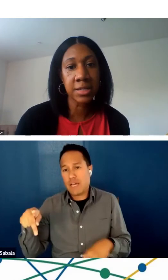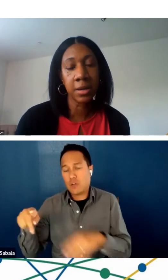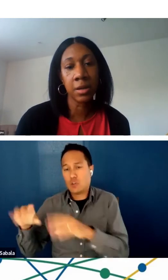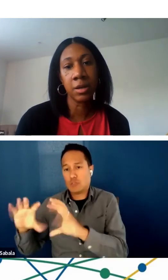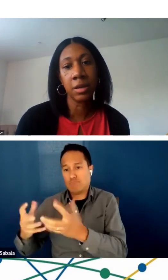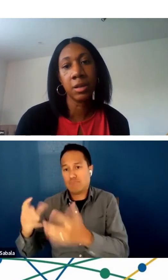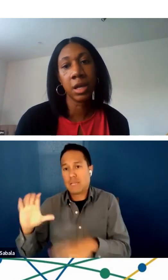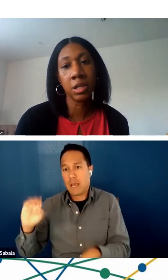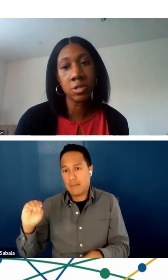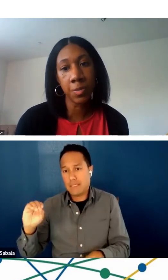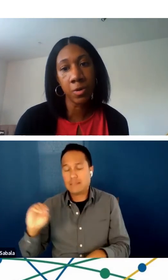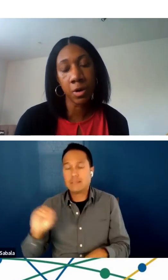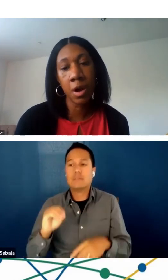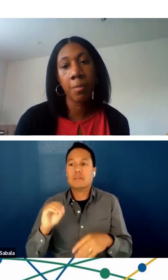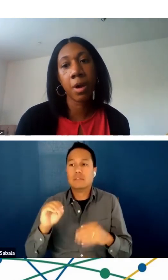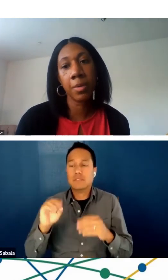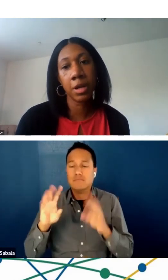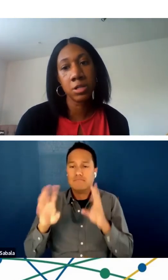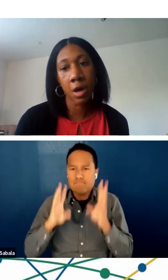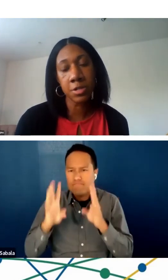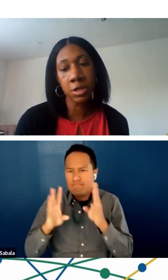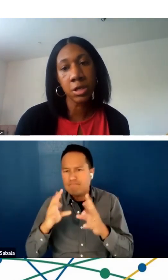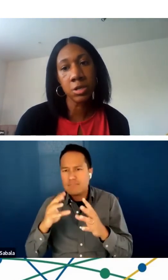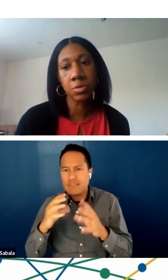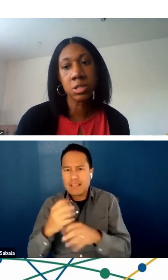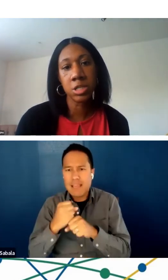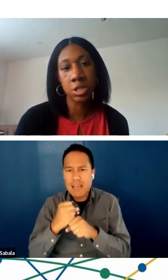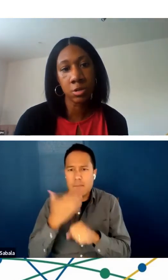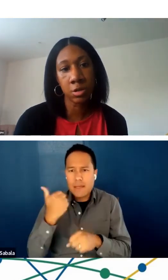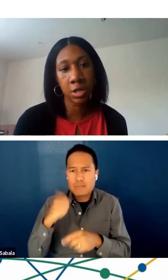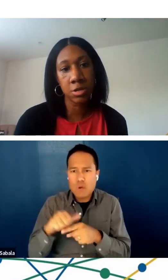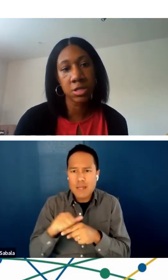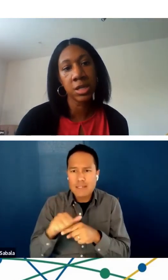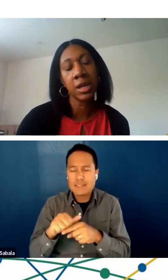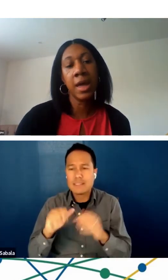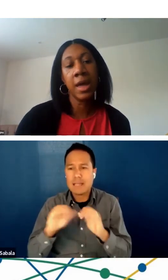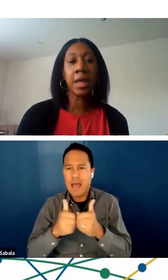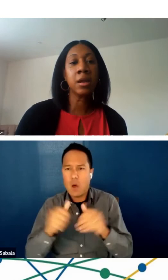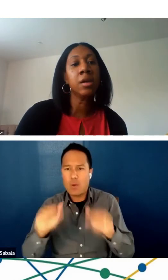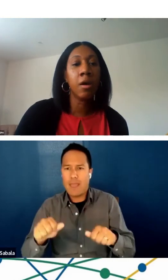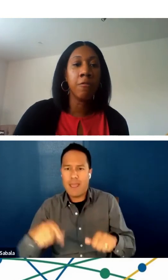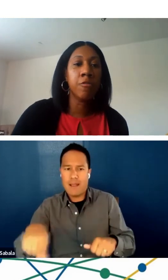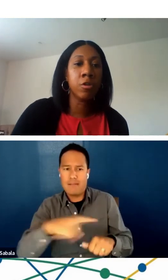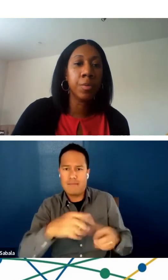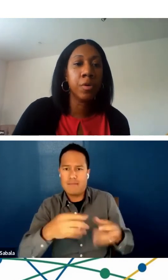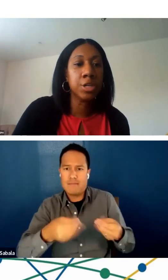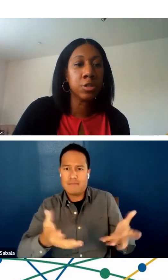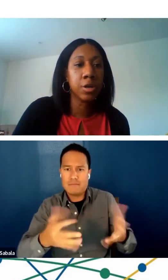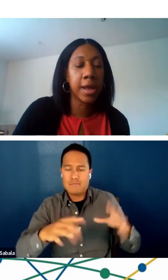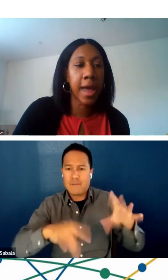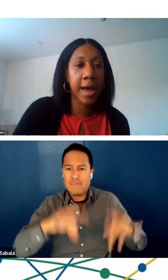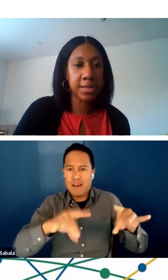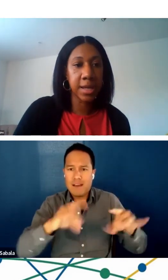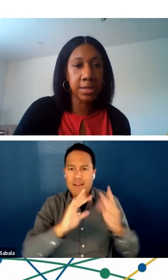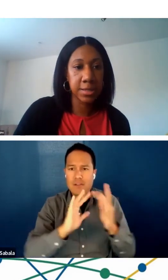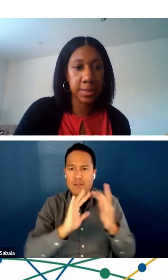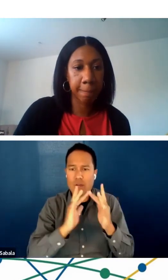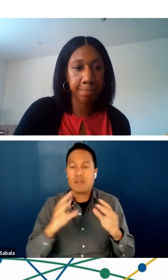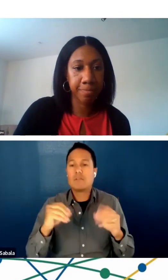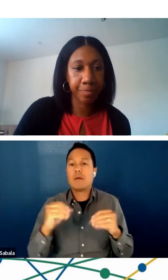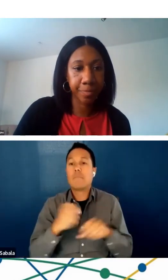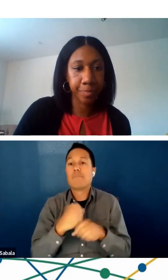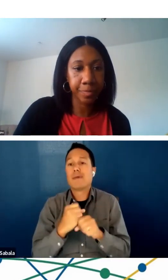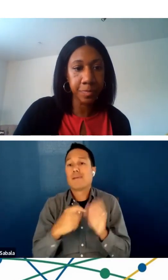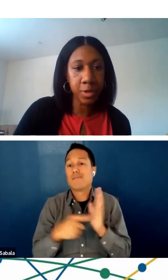practices and that can support broadband adoption as well as digital literacy and affordable internet access.